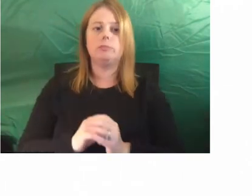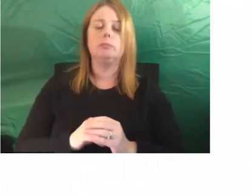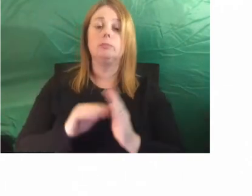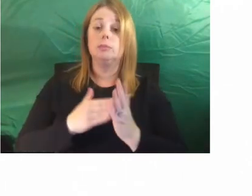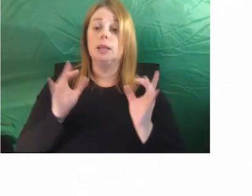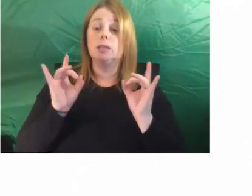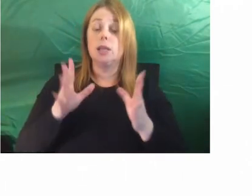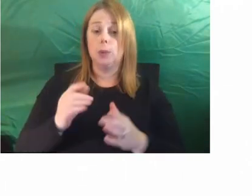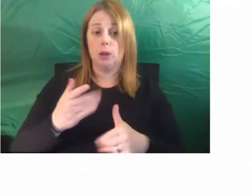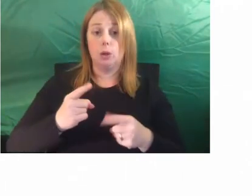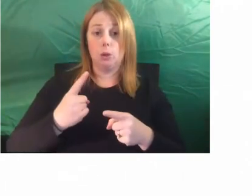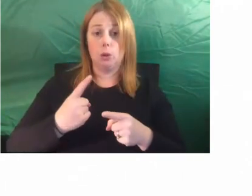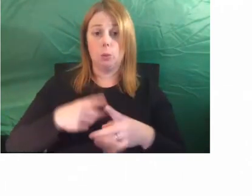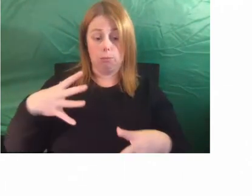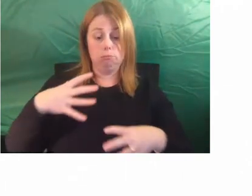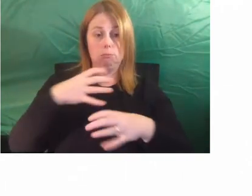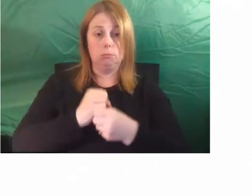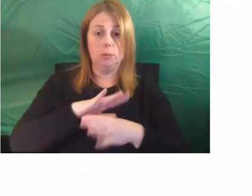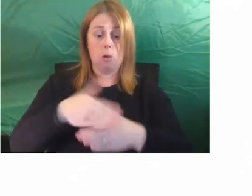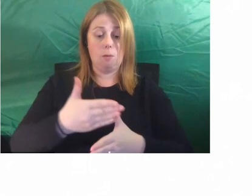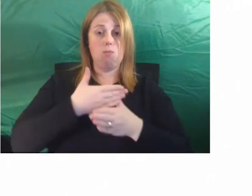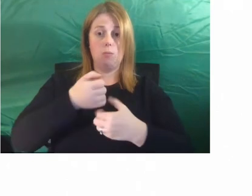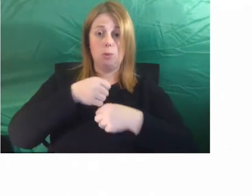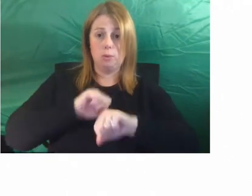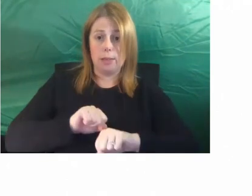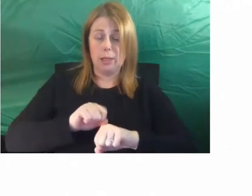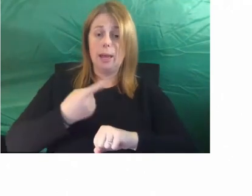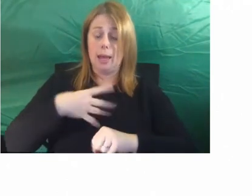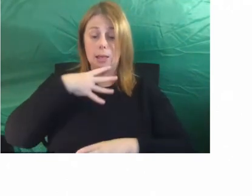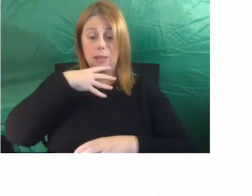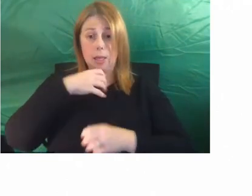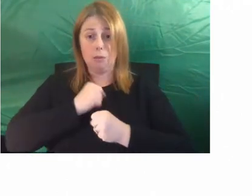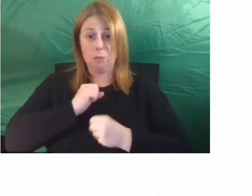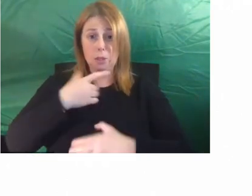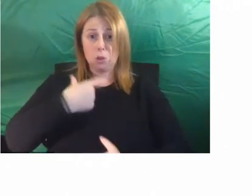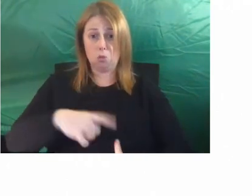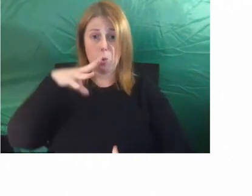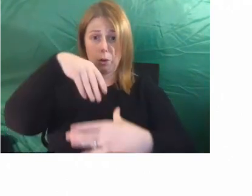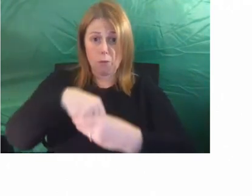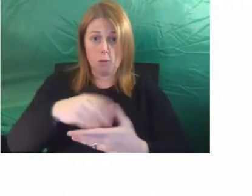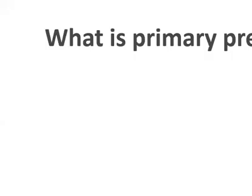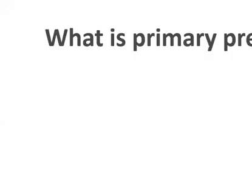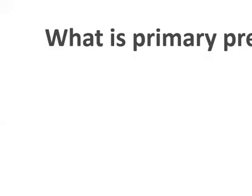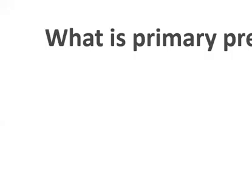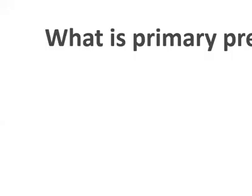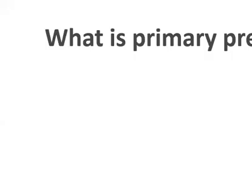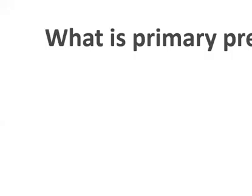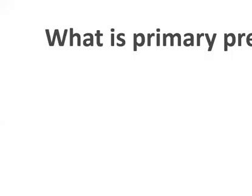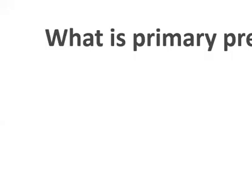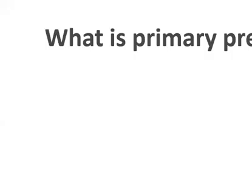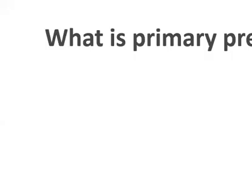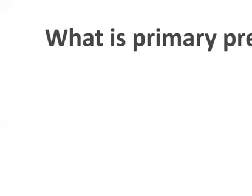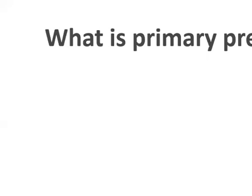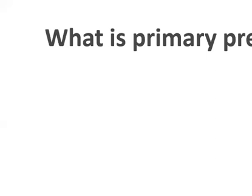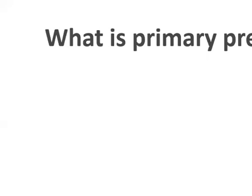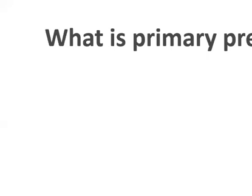hear from our guest speaker and panellists about the role local government can play in the primary prevention of violence against women. I'll jump back in